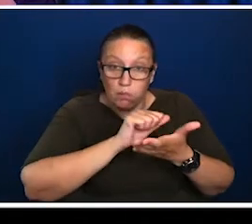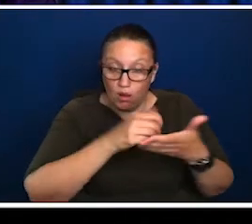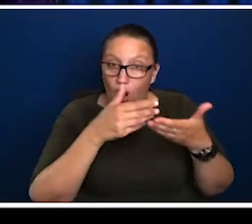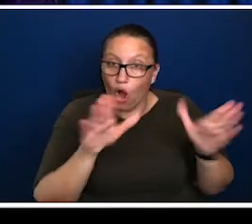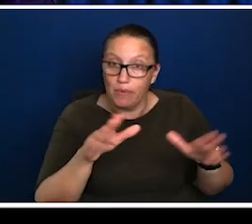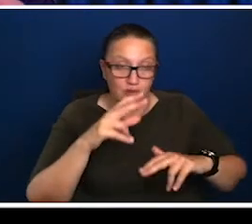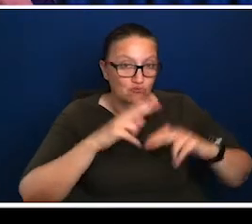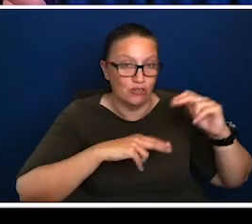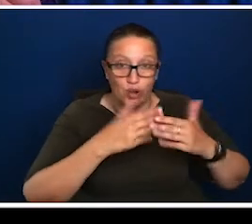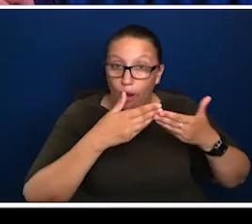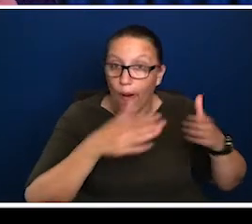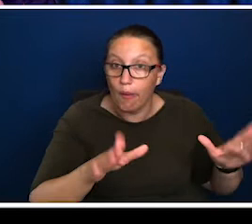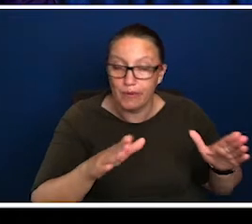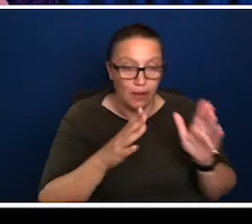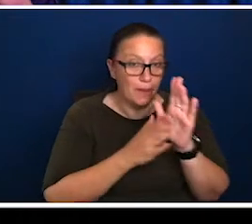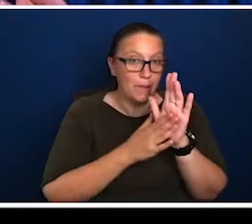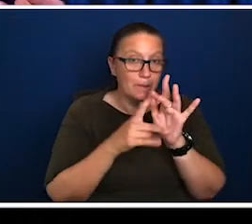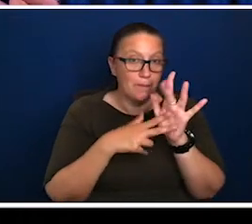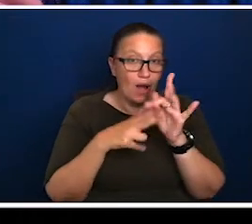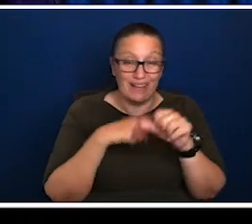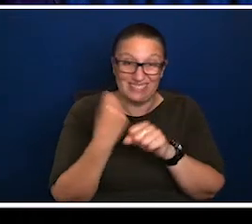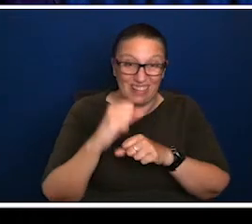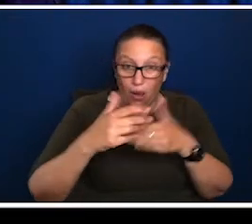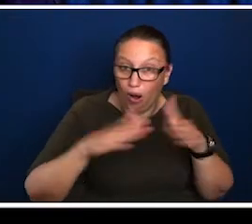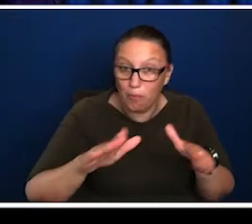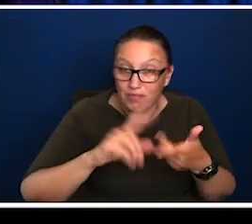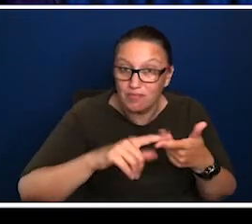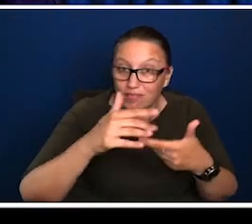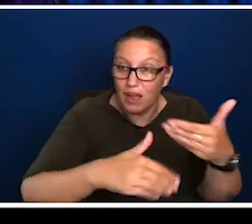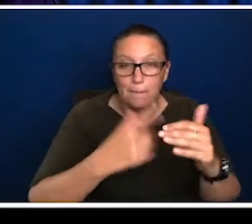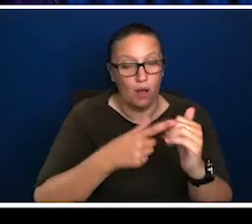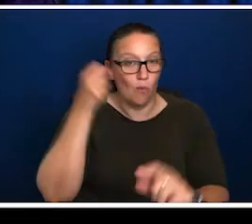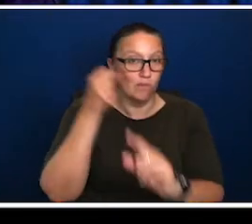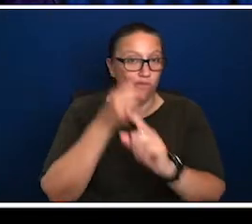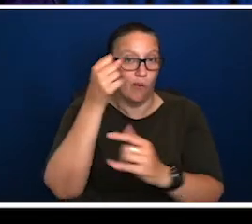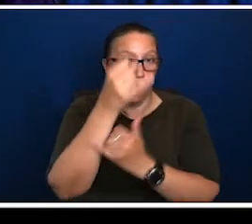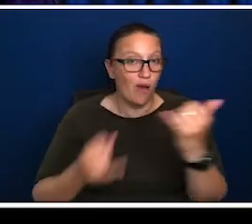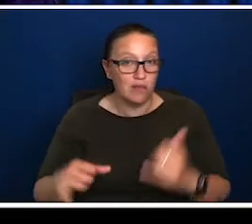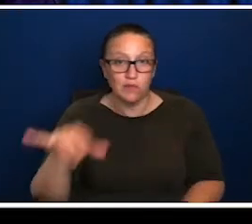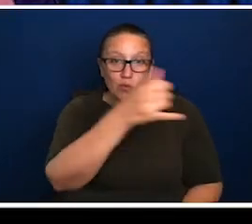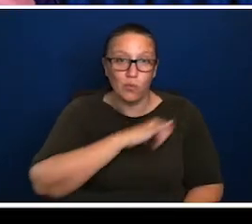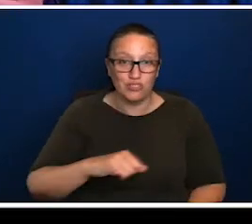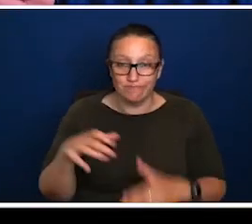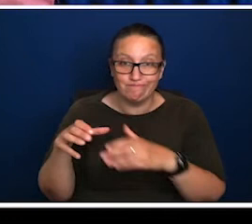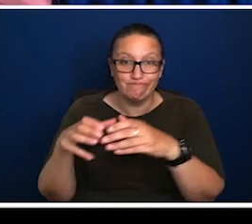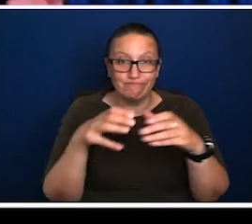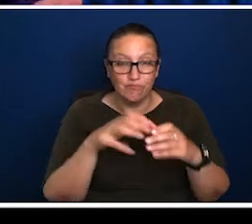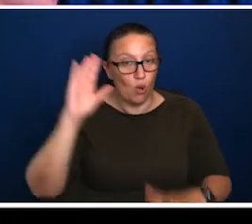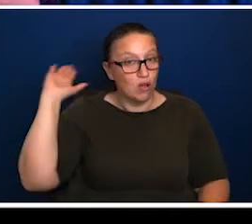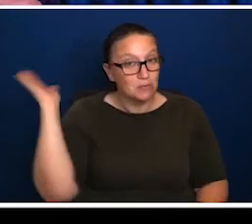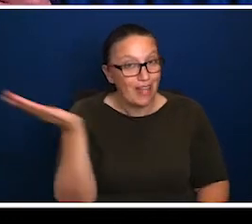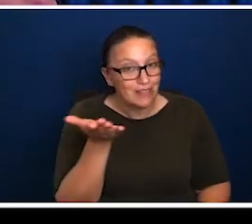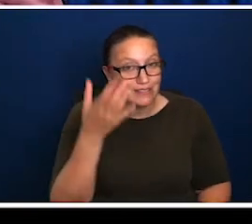open, construction stayed open, and we were still mining during the pandemic. The sectors that really got it in the neck were